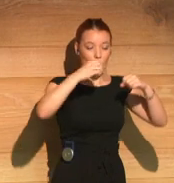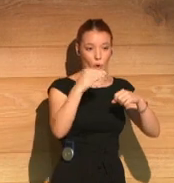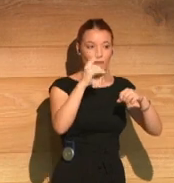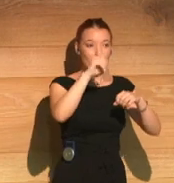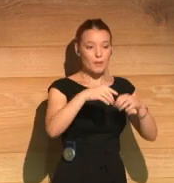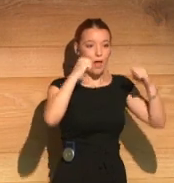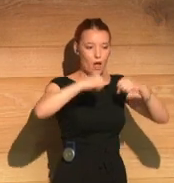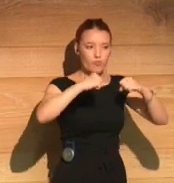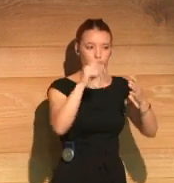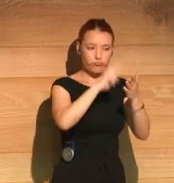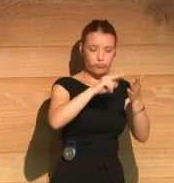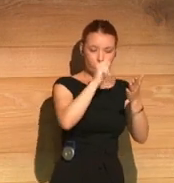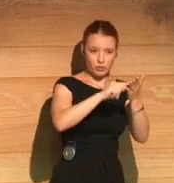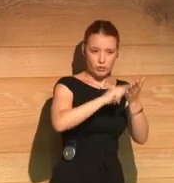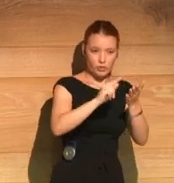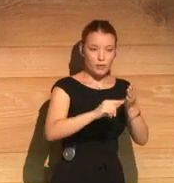for adults, of course.